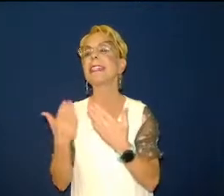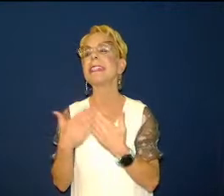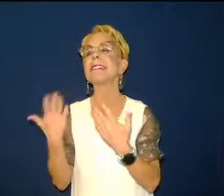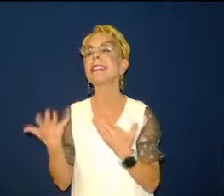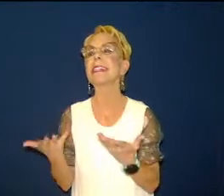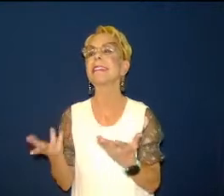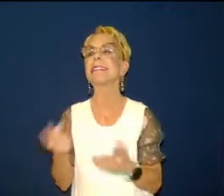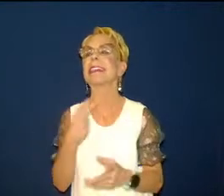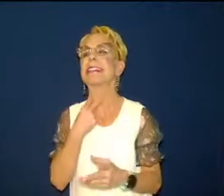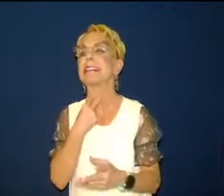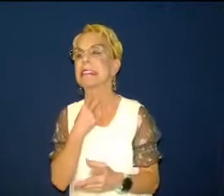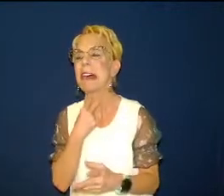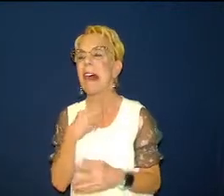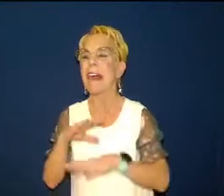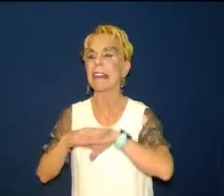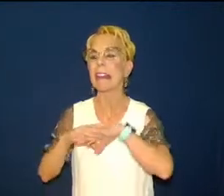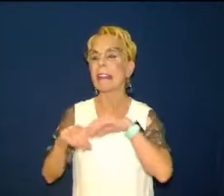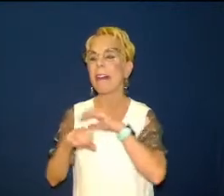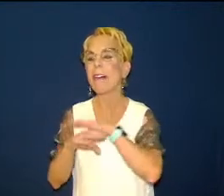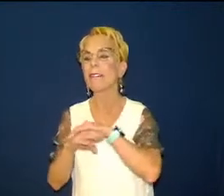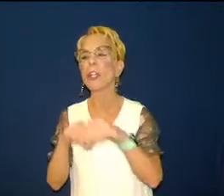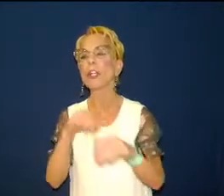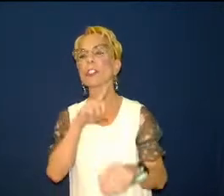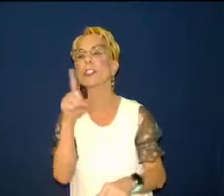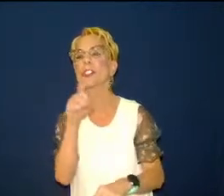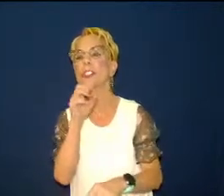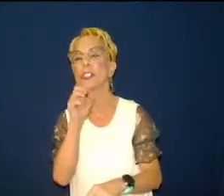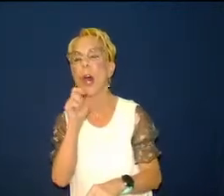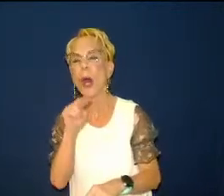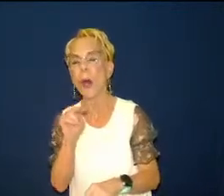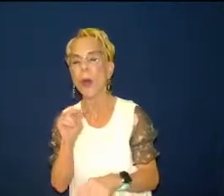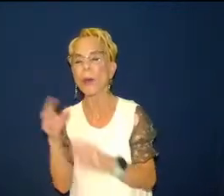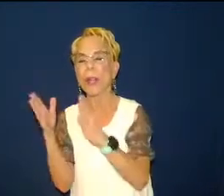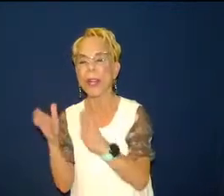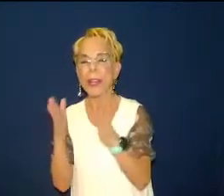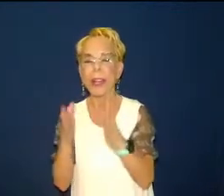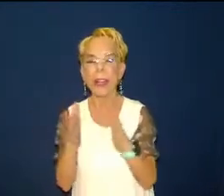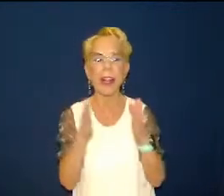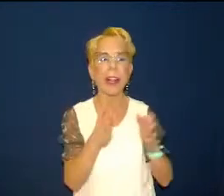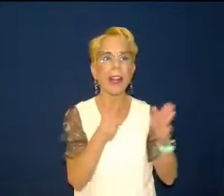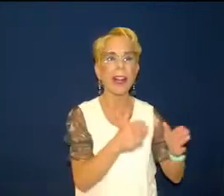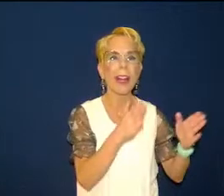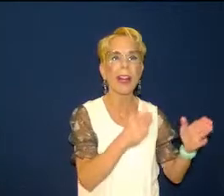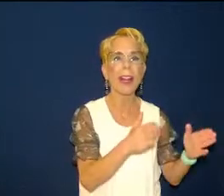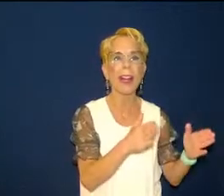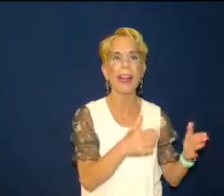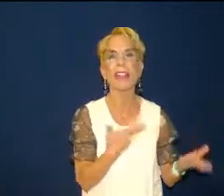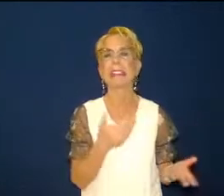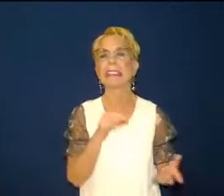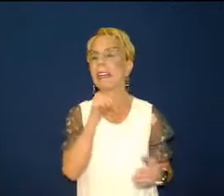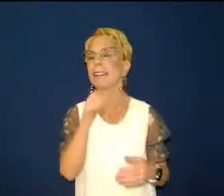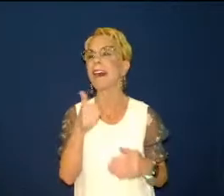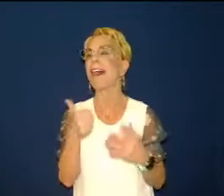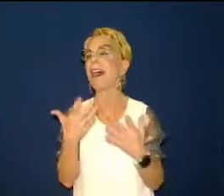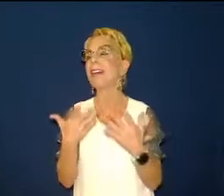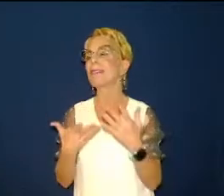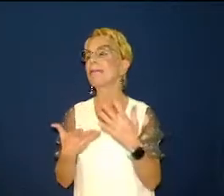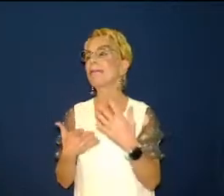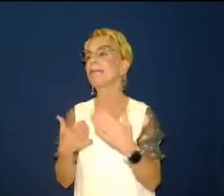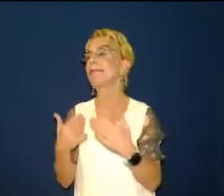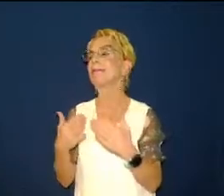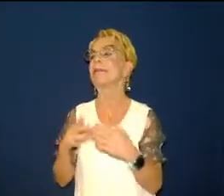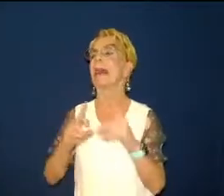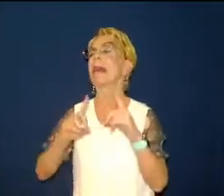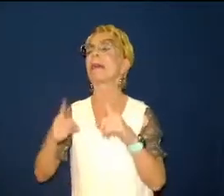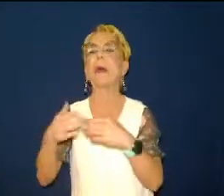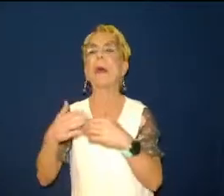fall into our comfort zone when it comes to our faith so jesus reminds us to be aware of what is taking place at all